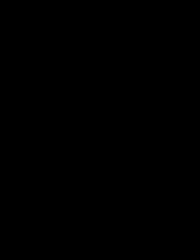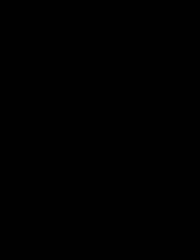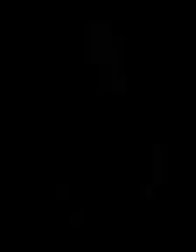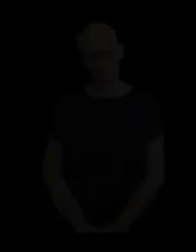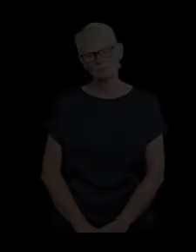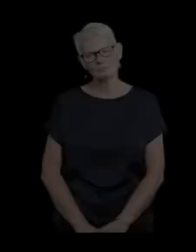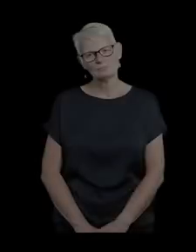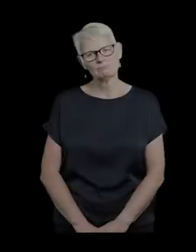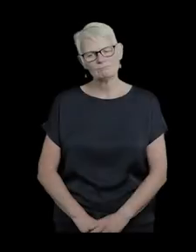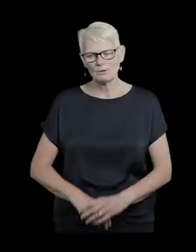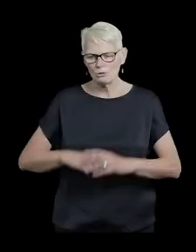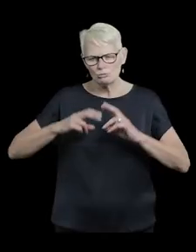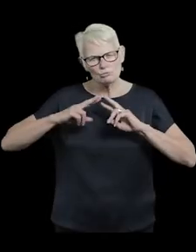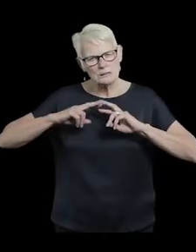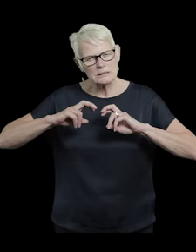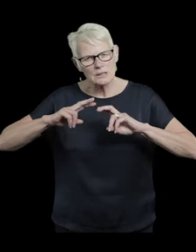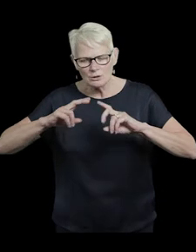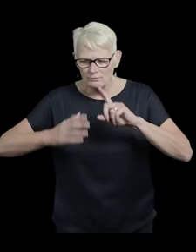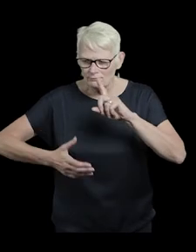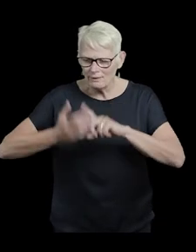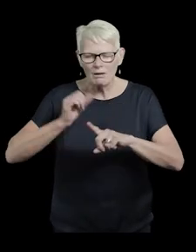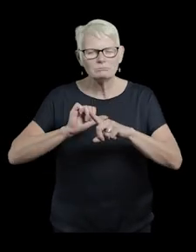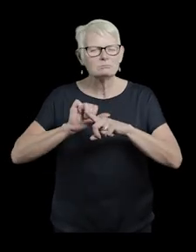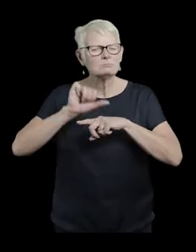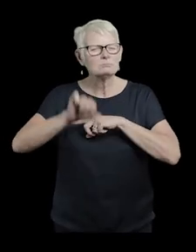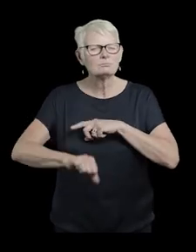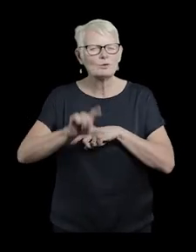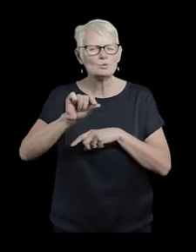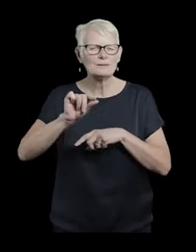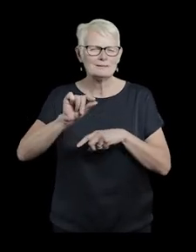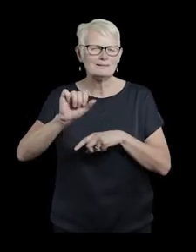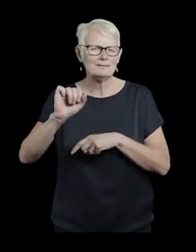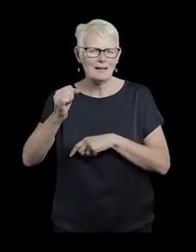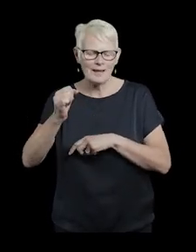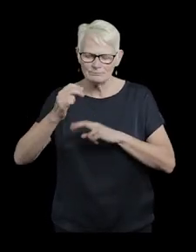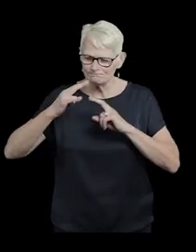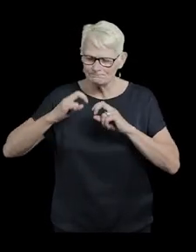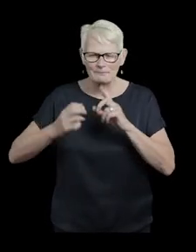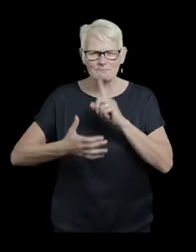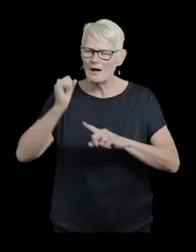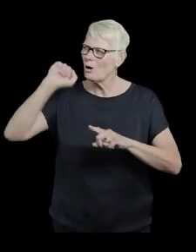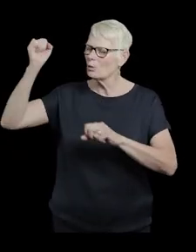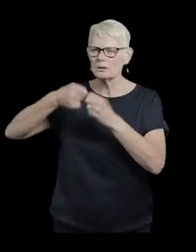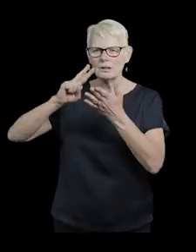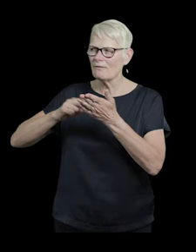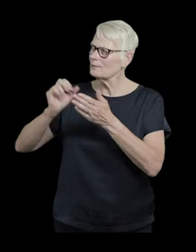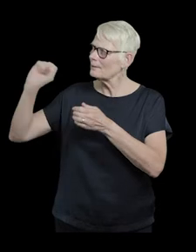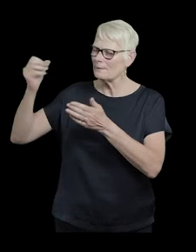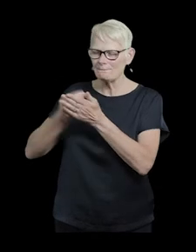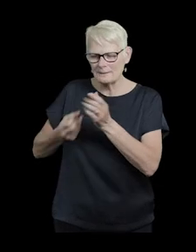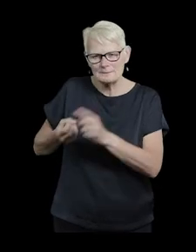The government has refused to apologise for the appallingly unnecessary impact of austerity spending